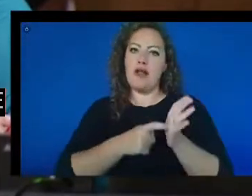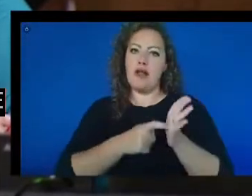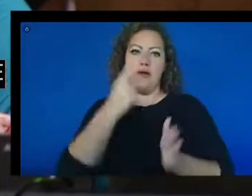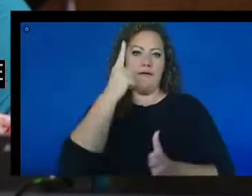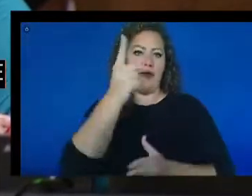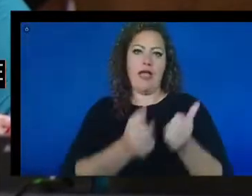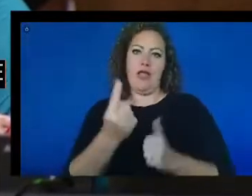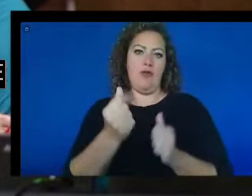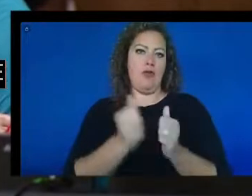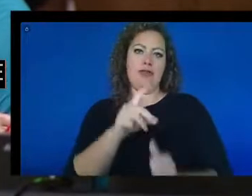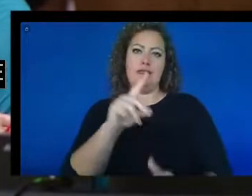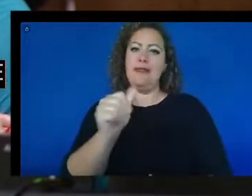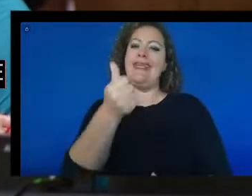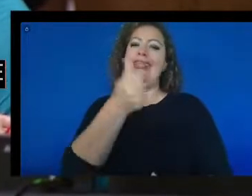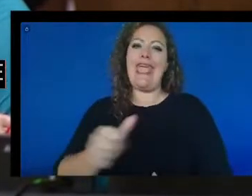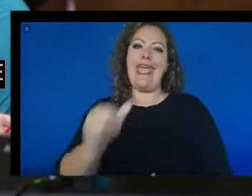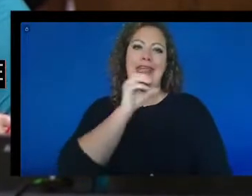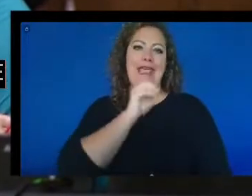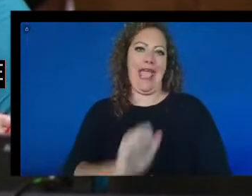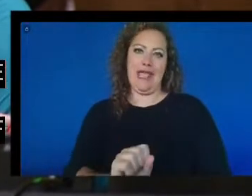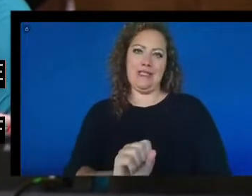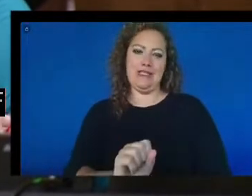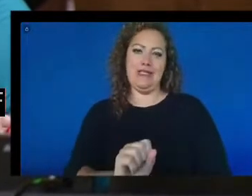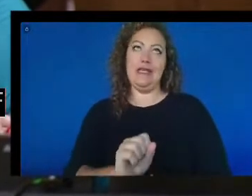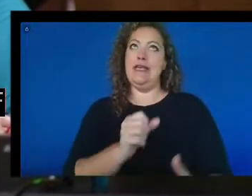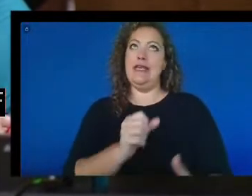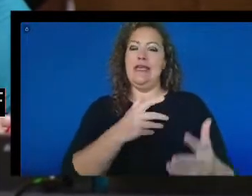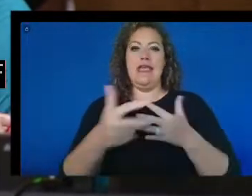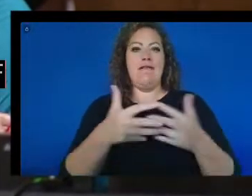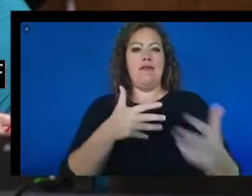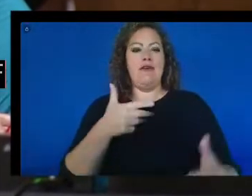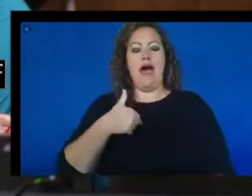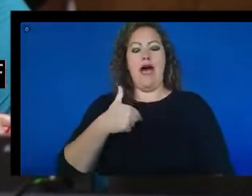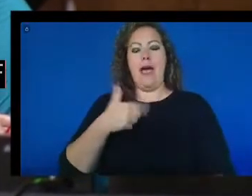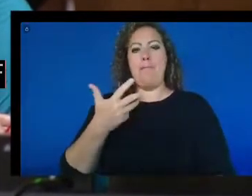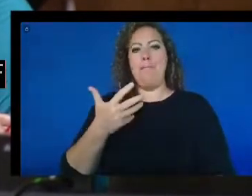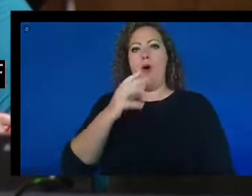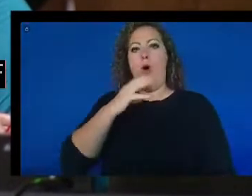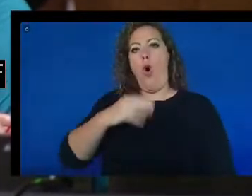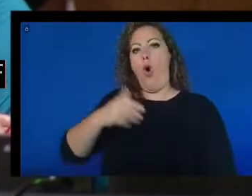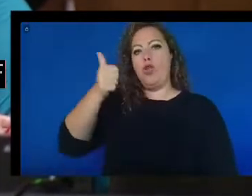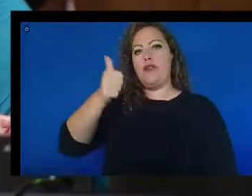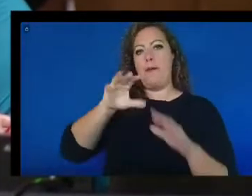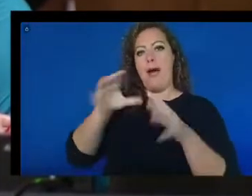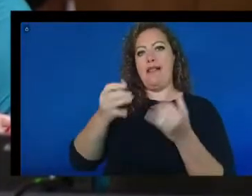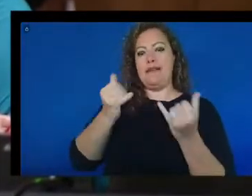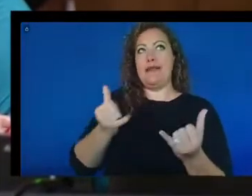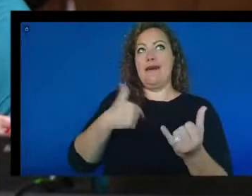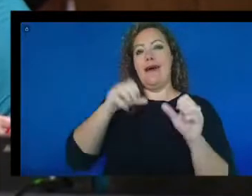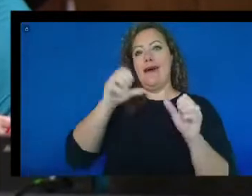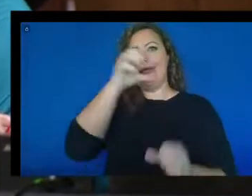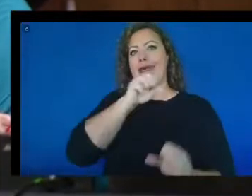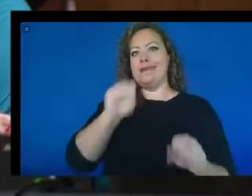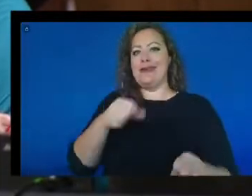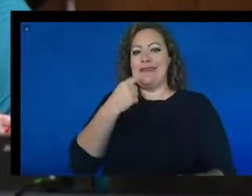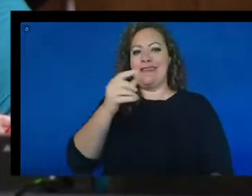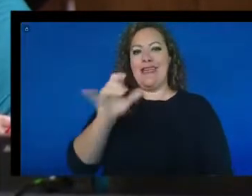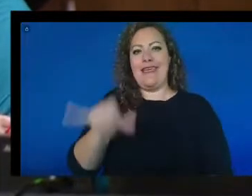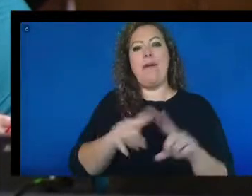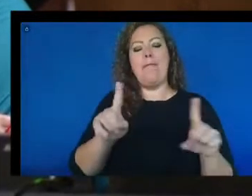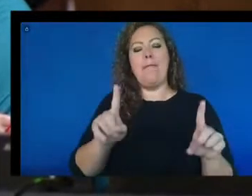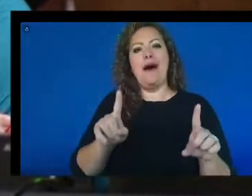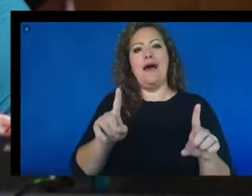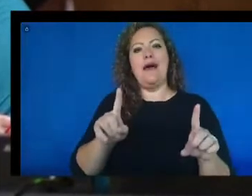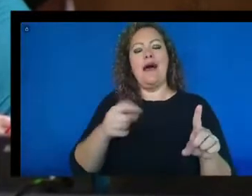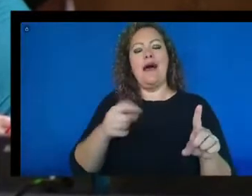of any age. So even though that I am within the older population now, I guess you could say that, I am planning to